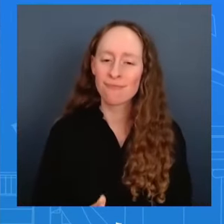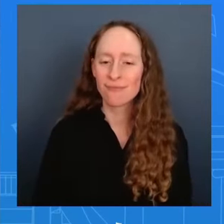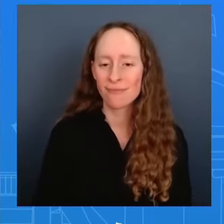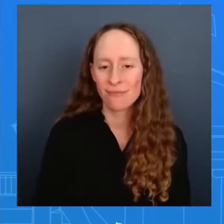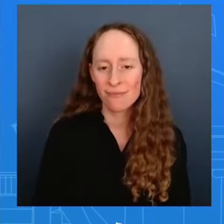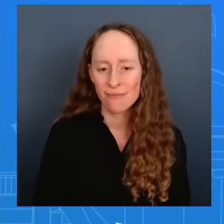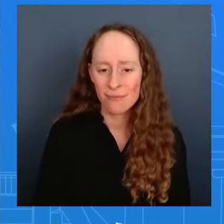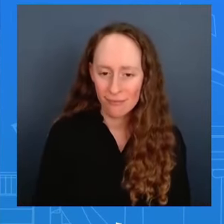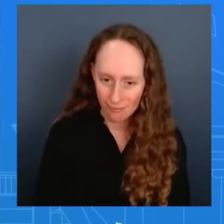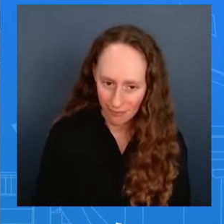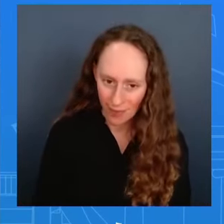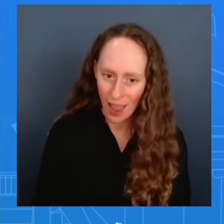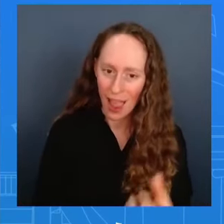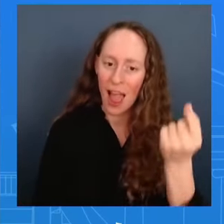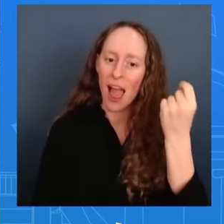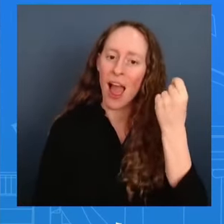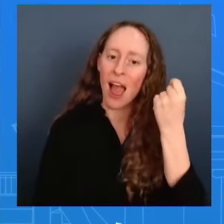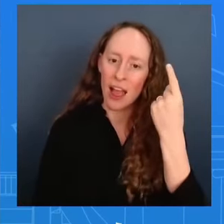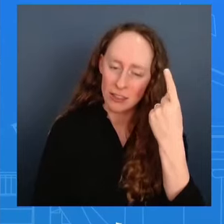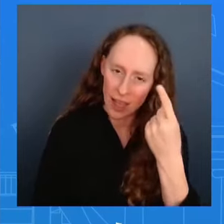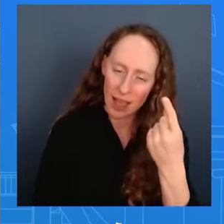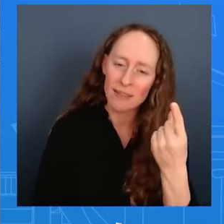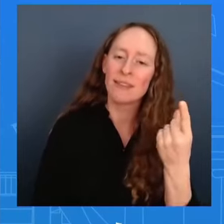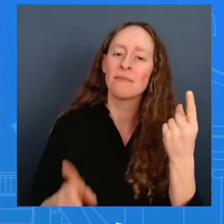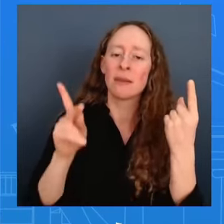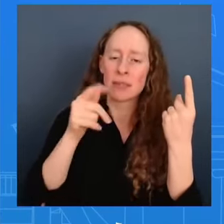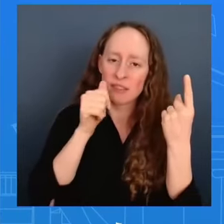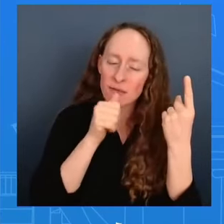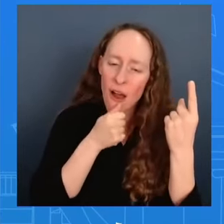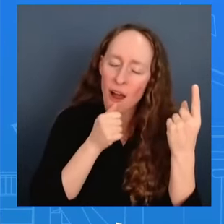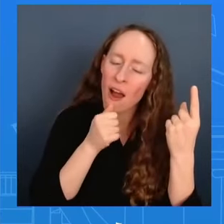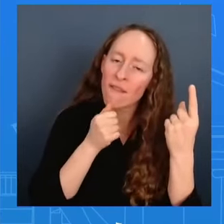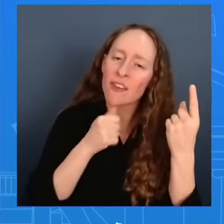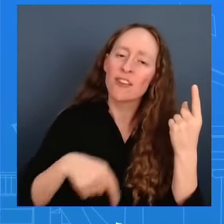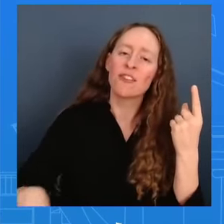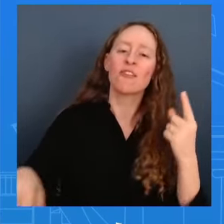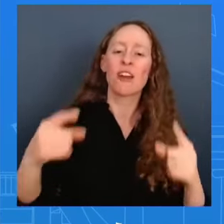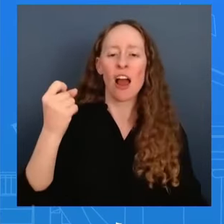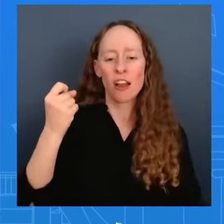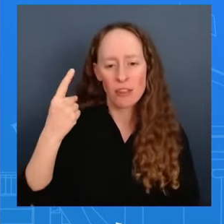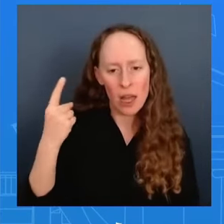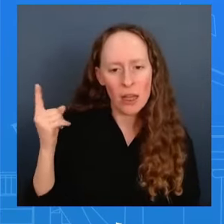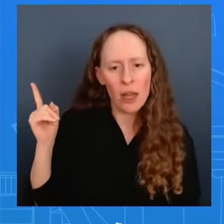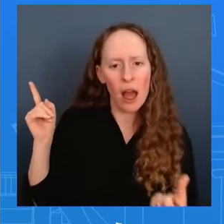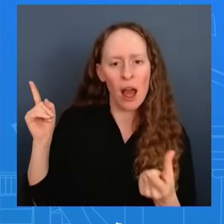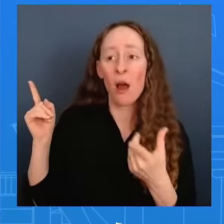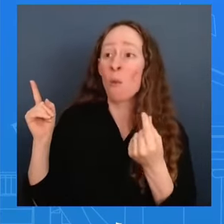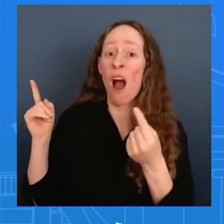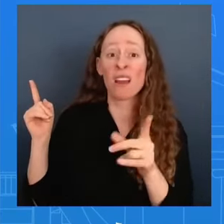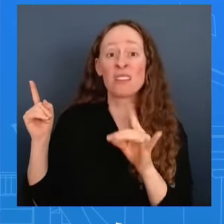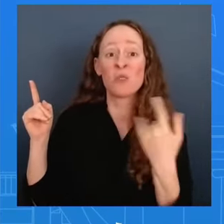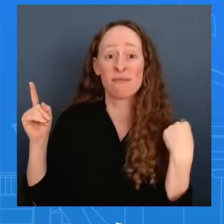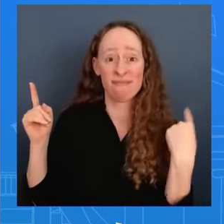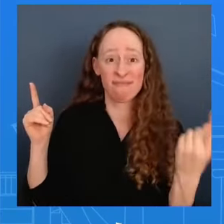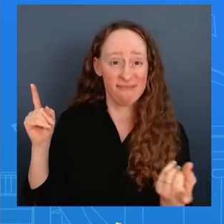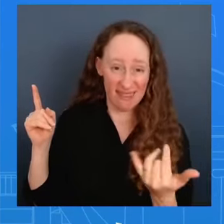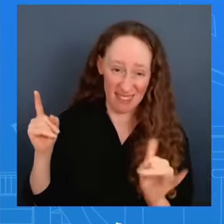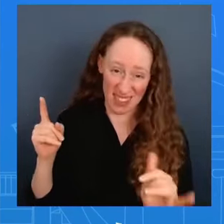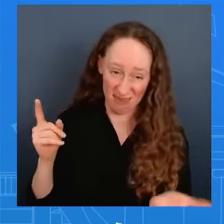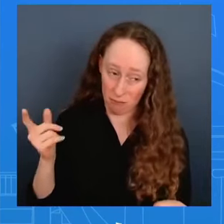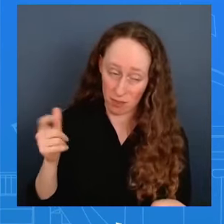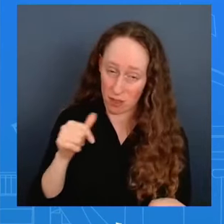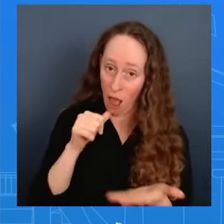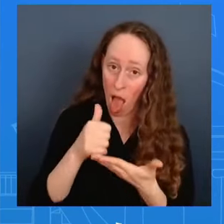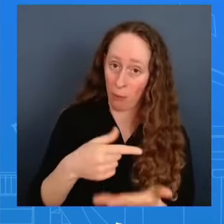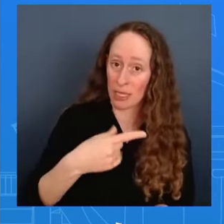doing to address their concerns is working what i'm saying is we're going to continue to do the work i can't speak